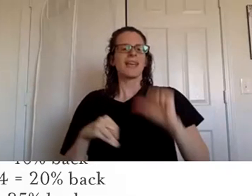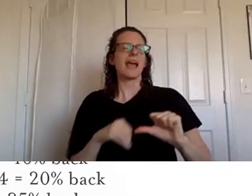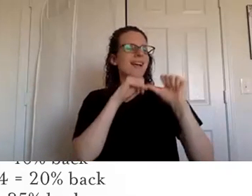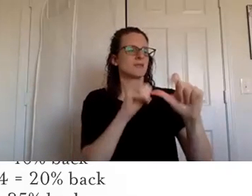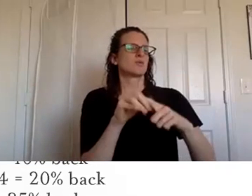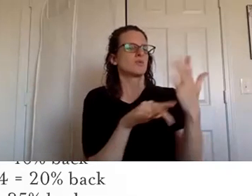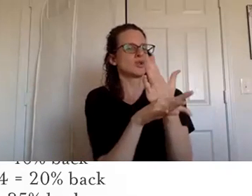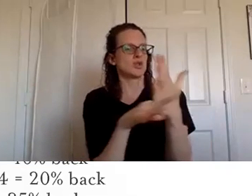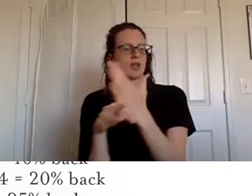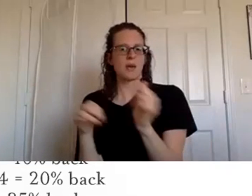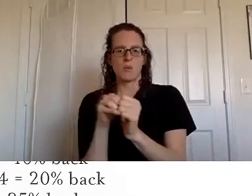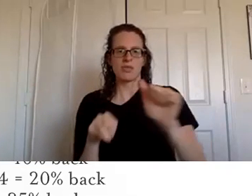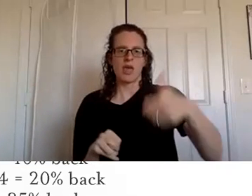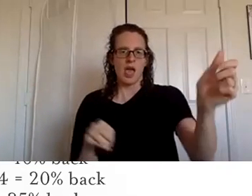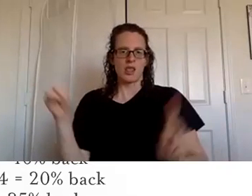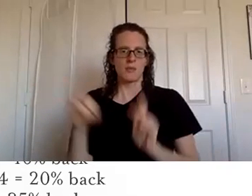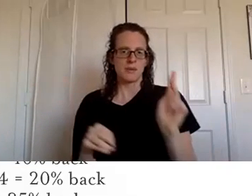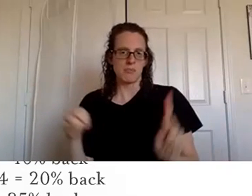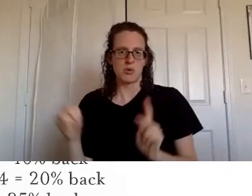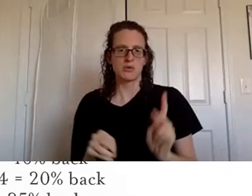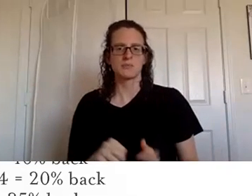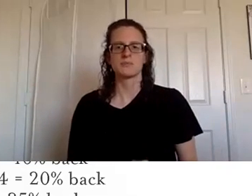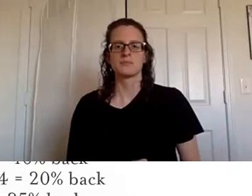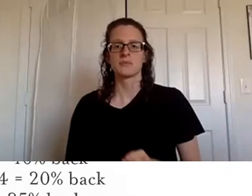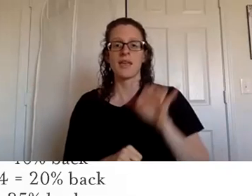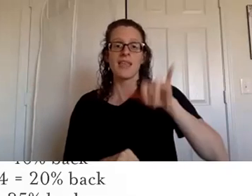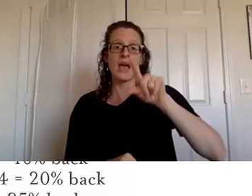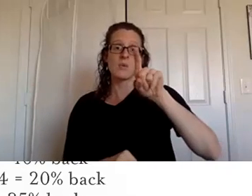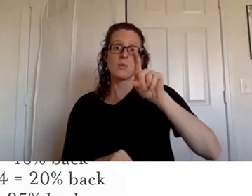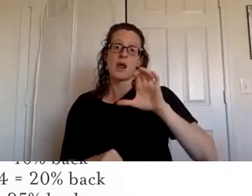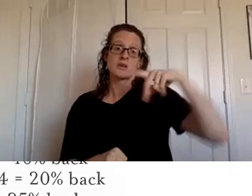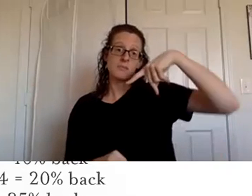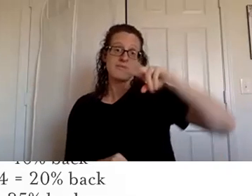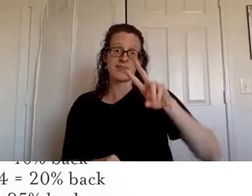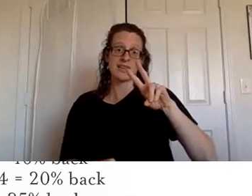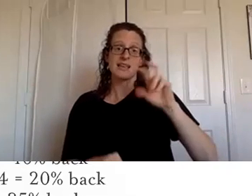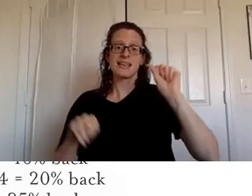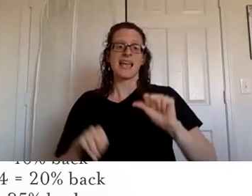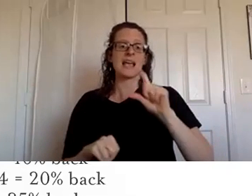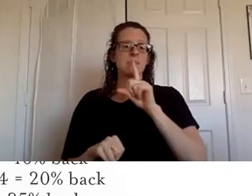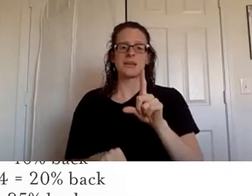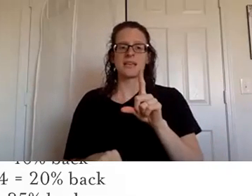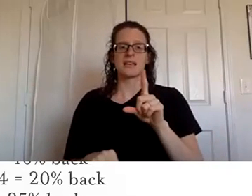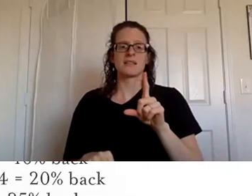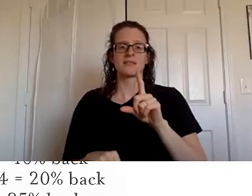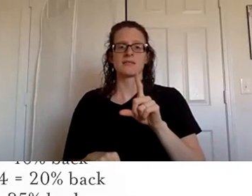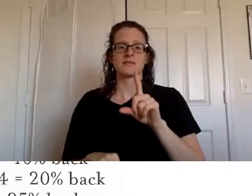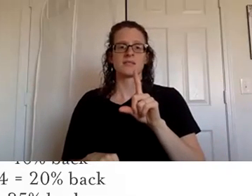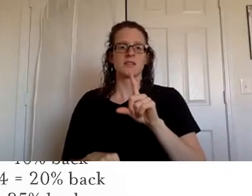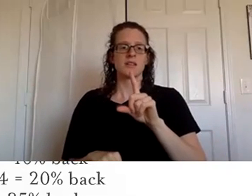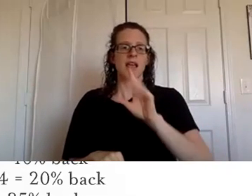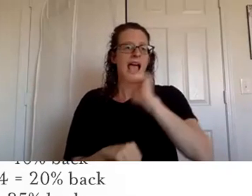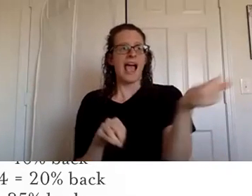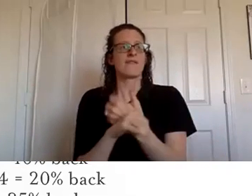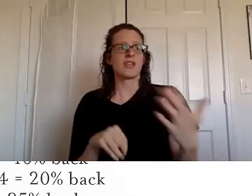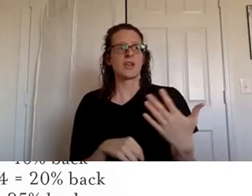so um and now that 100 pv that you spend it can totally be stuff that you personally use it doesn't have